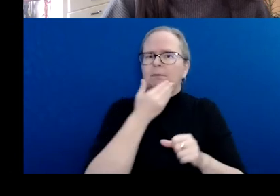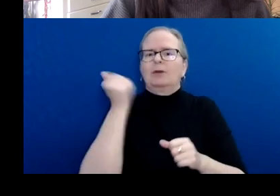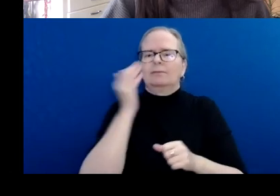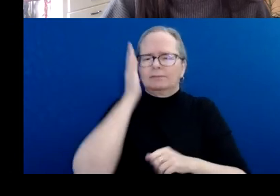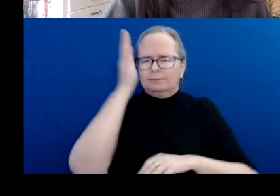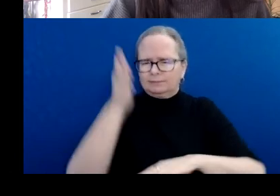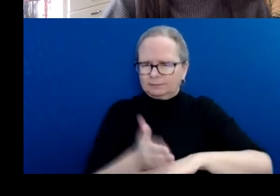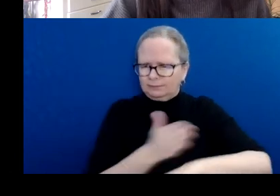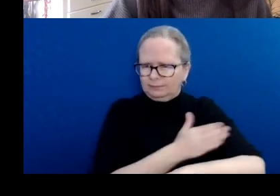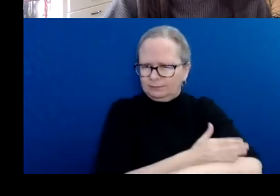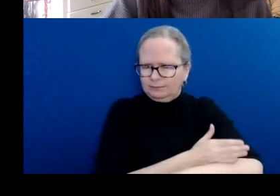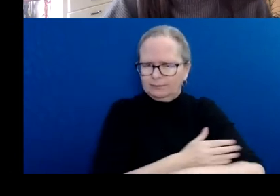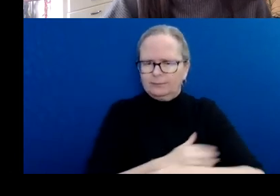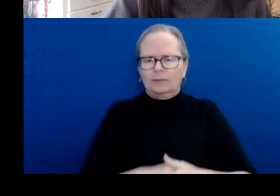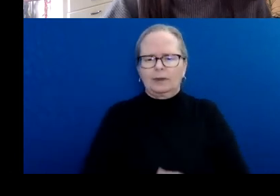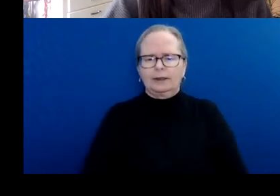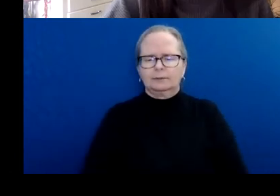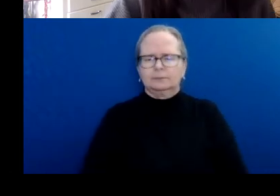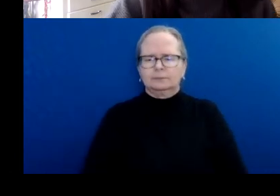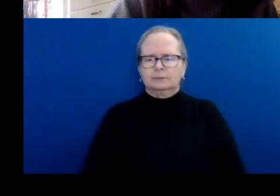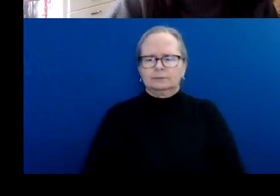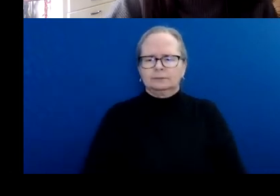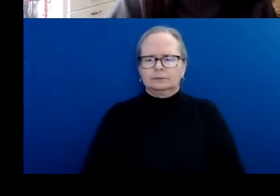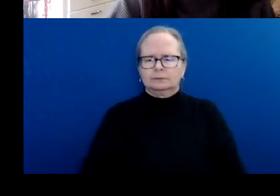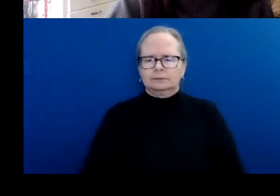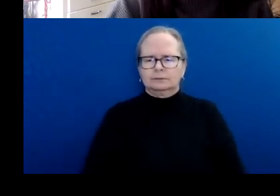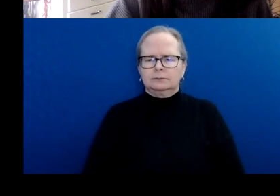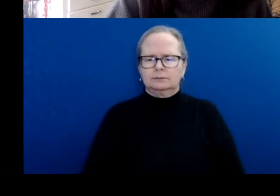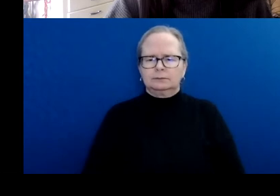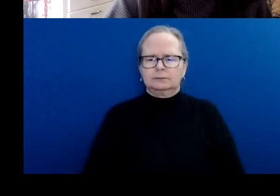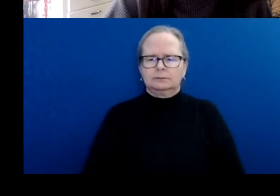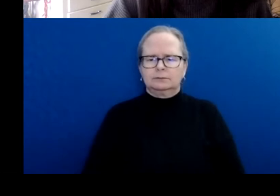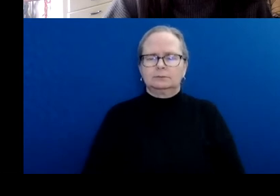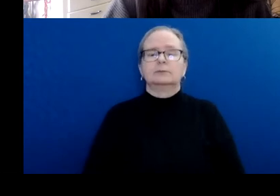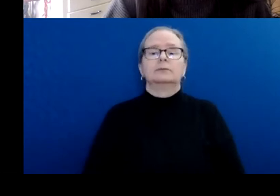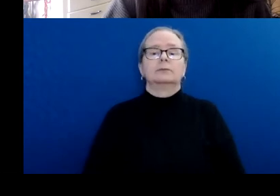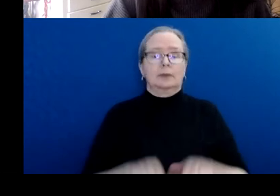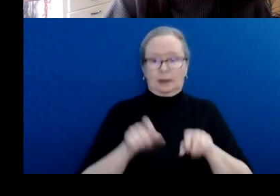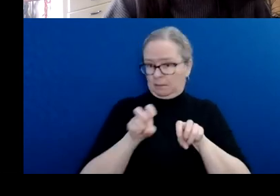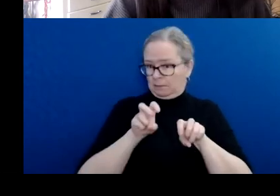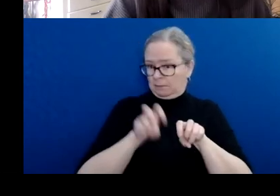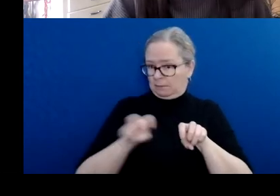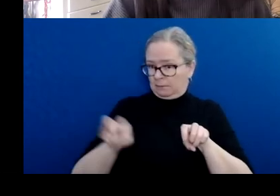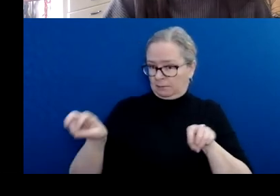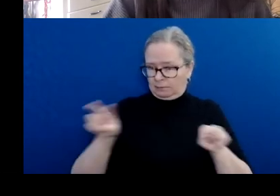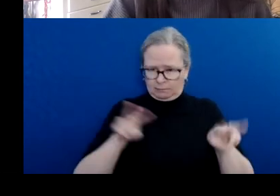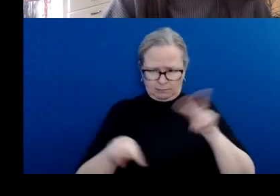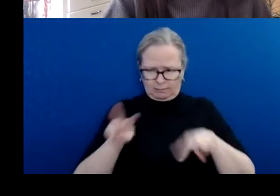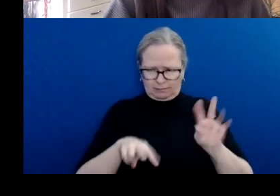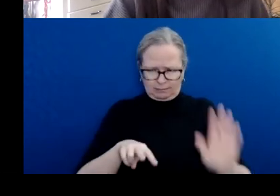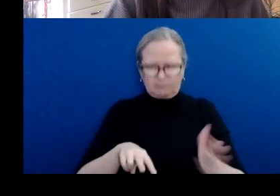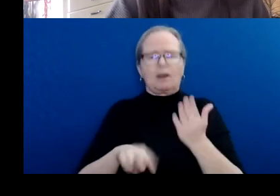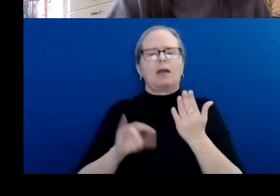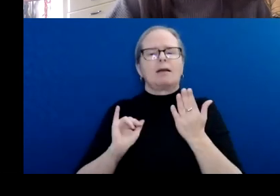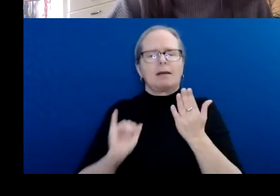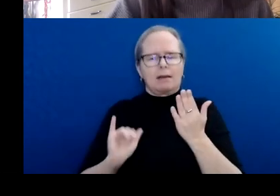It creates an opportunity to see how an investment in your practice might actually leverage you into finding solutions to those